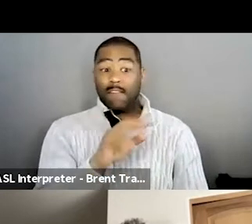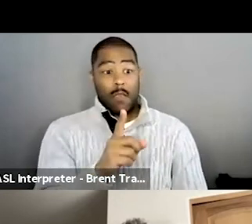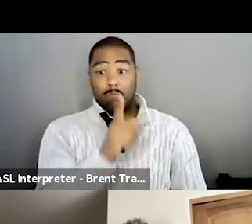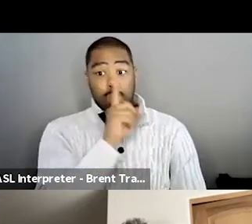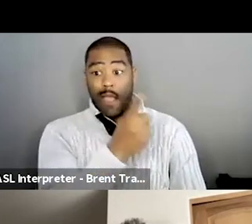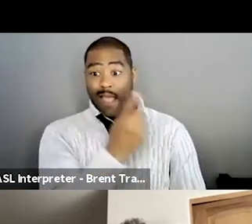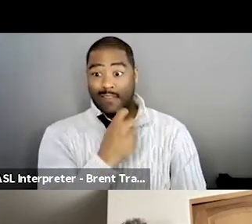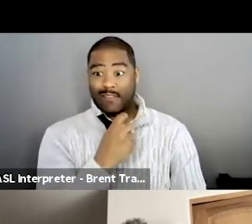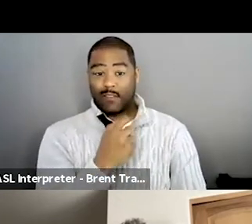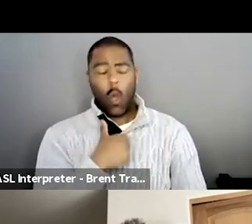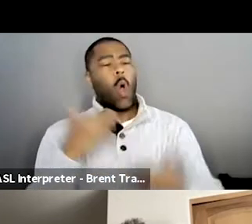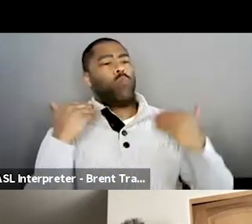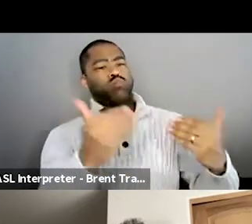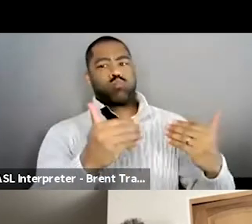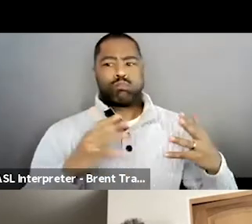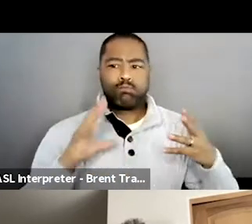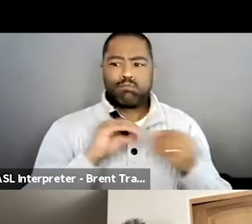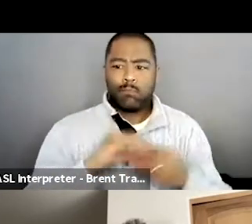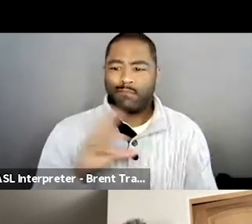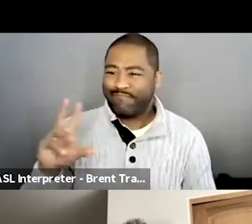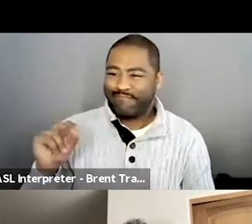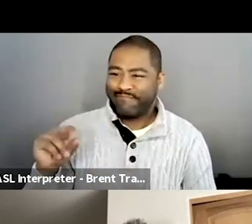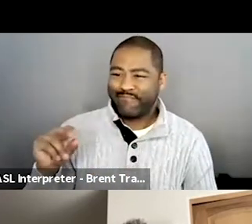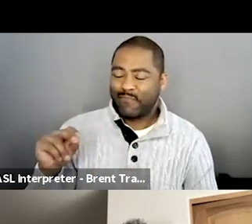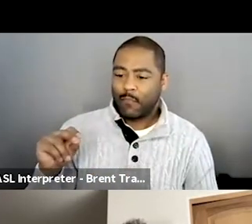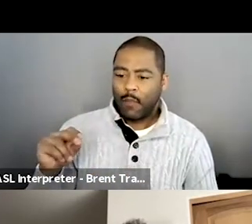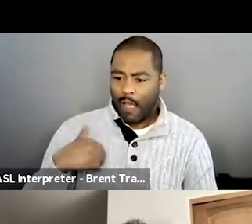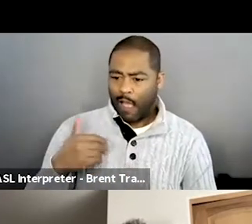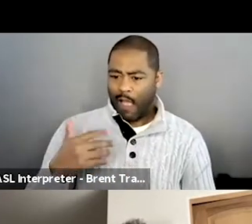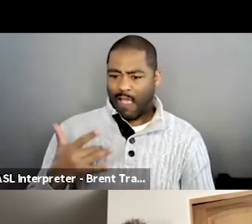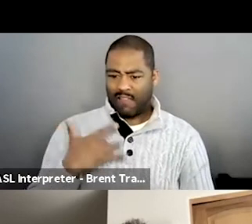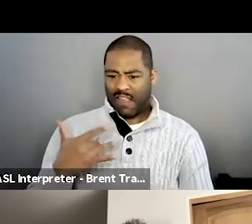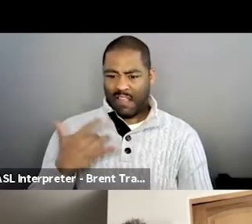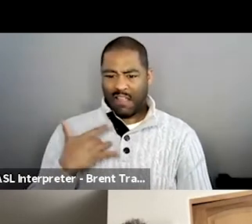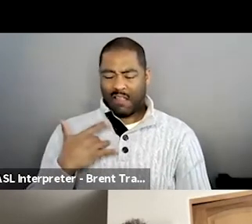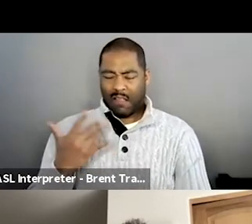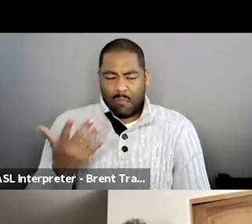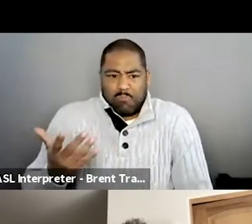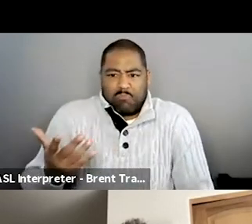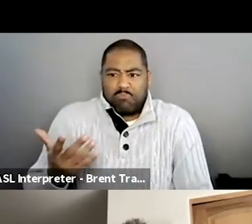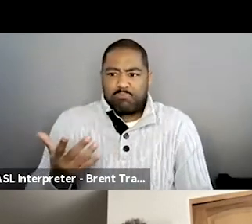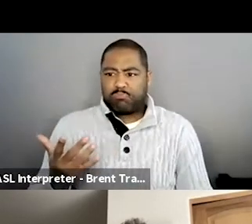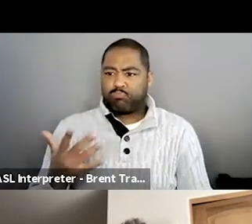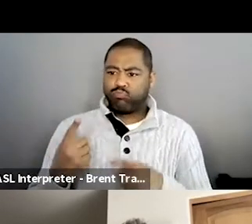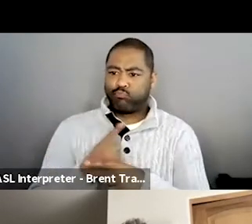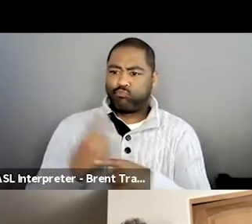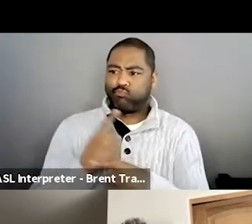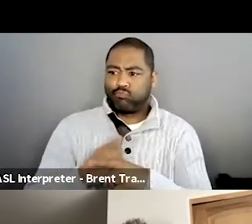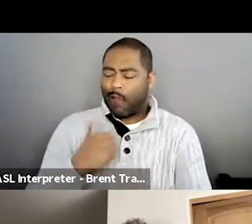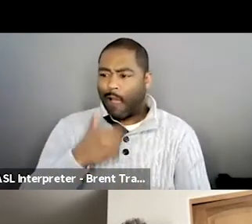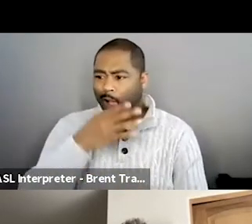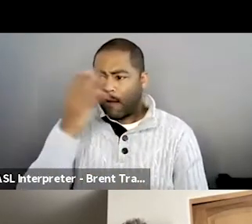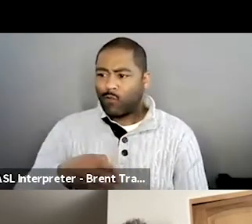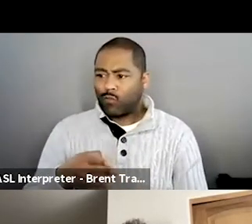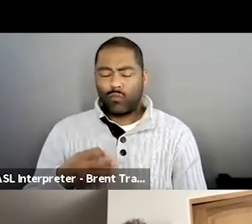my mom is handicapped. No, it's just something that was, you know, in my life. And I